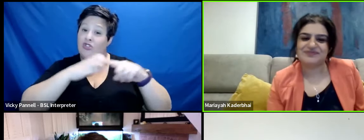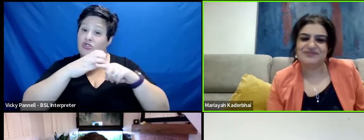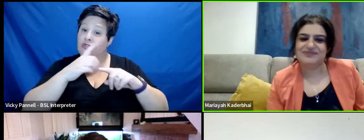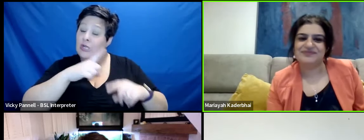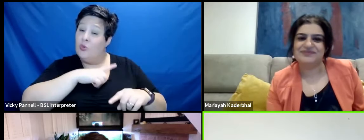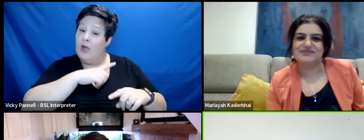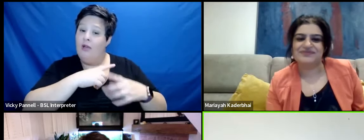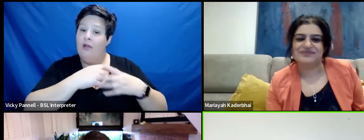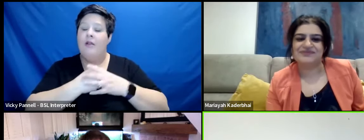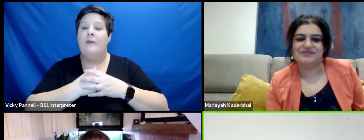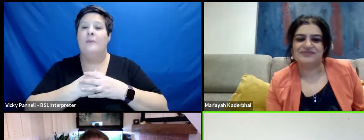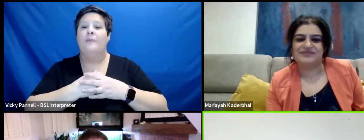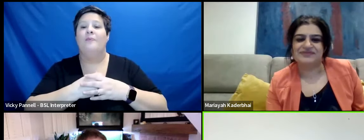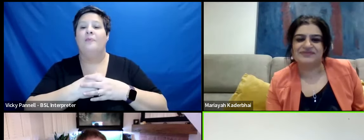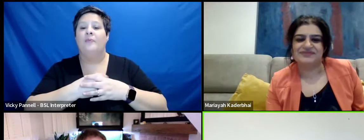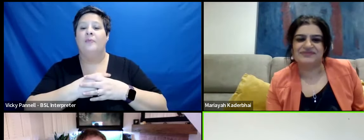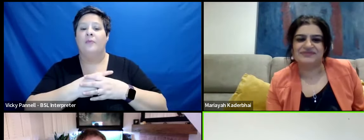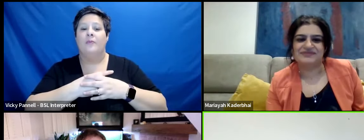Because